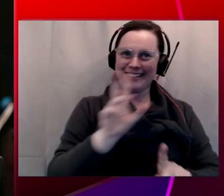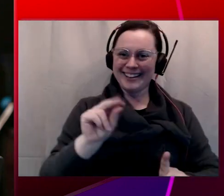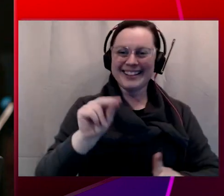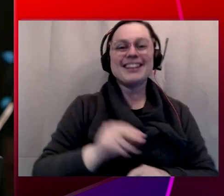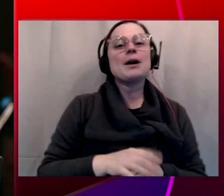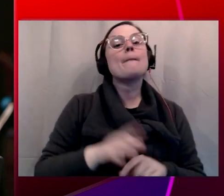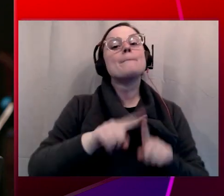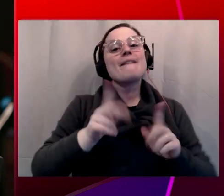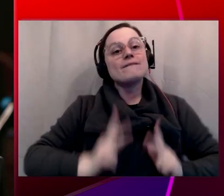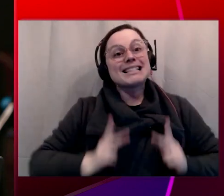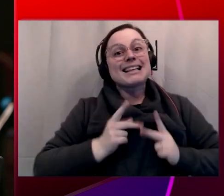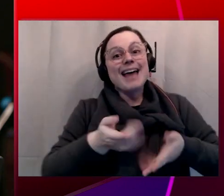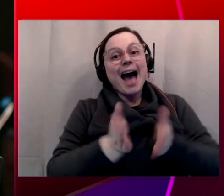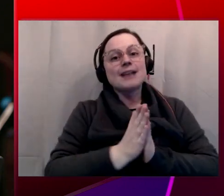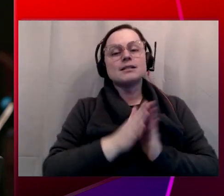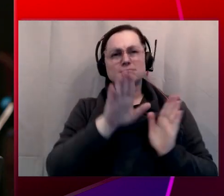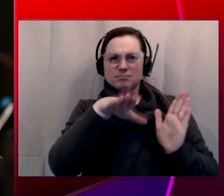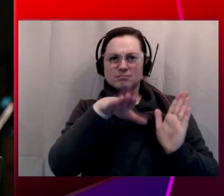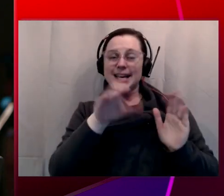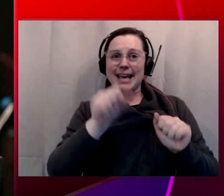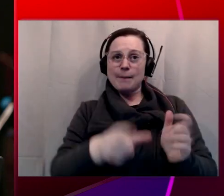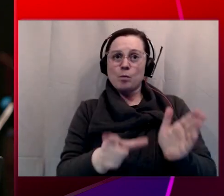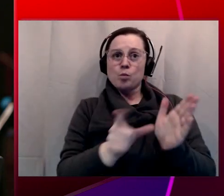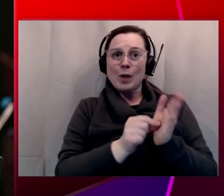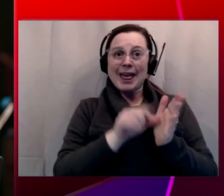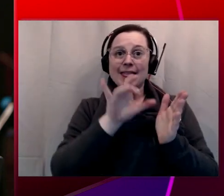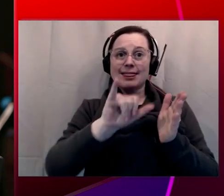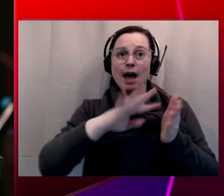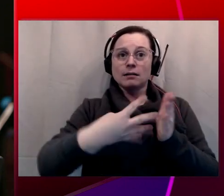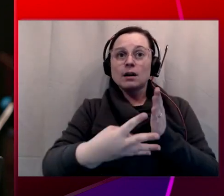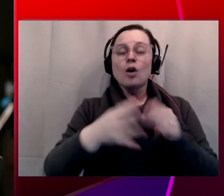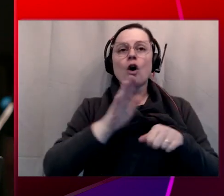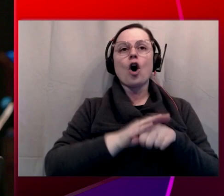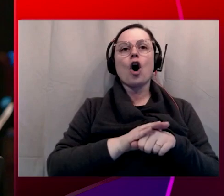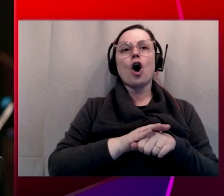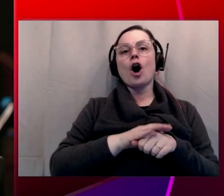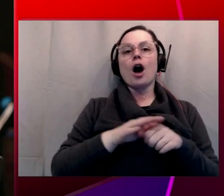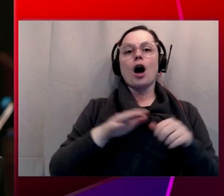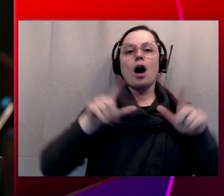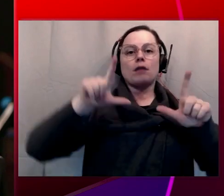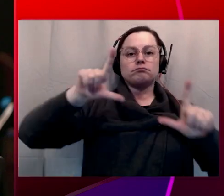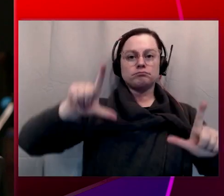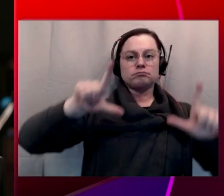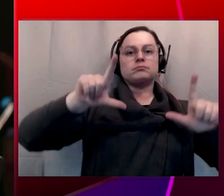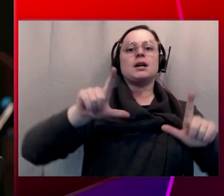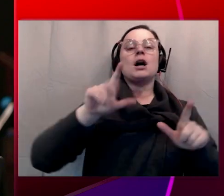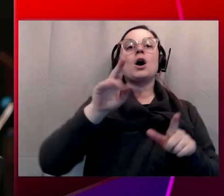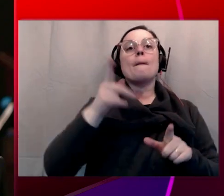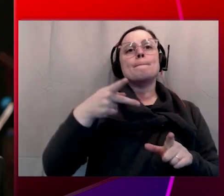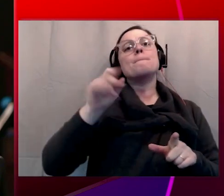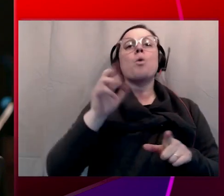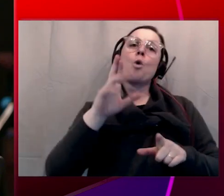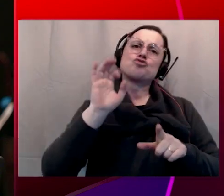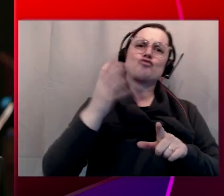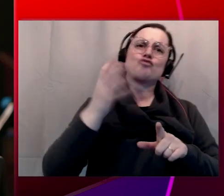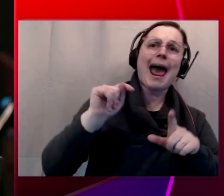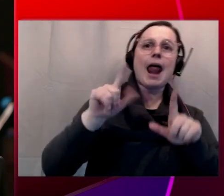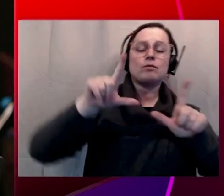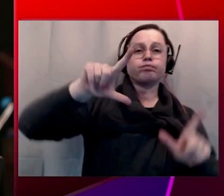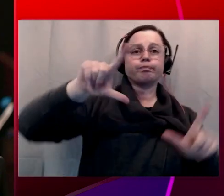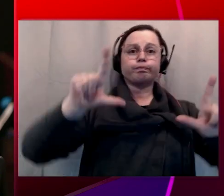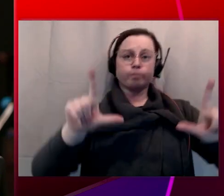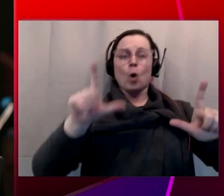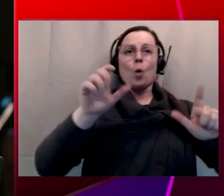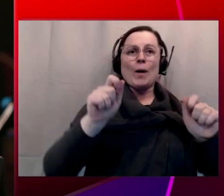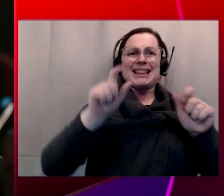asked like, hey, can this be printed on an eight and a half by 11 portrait orientation with dispersive margins? And now we